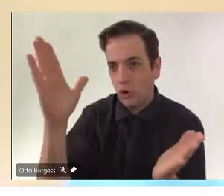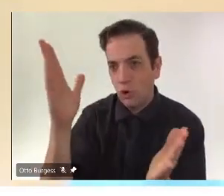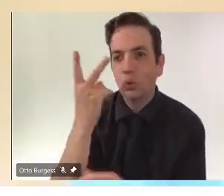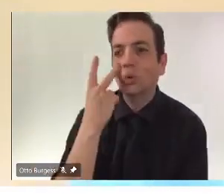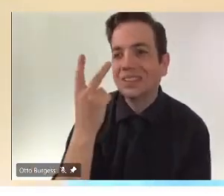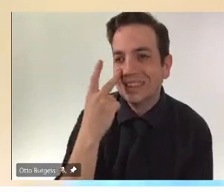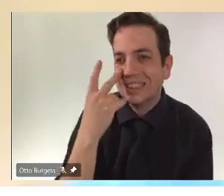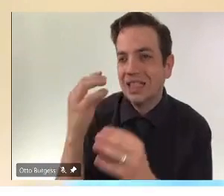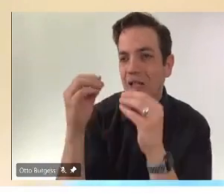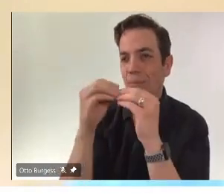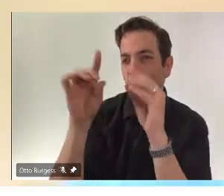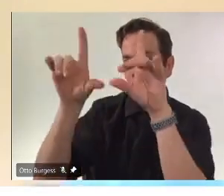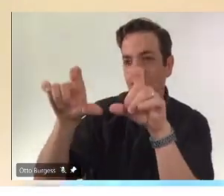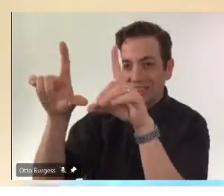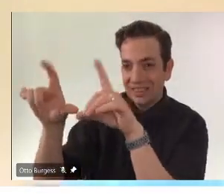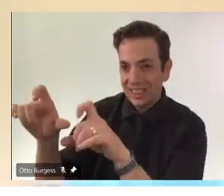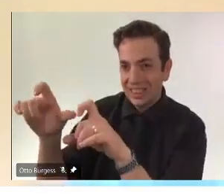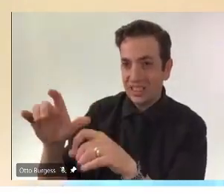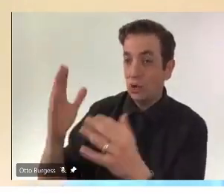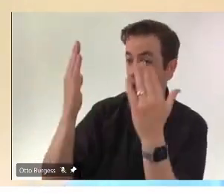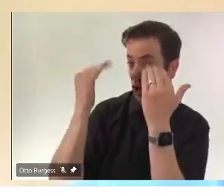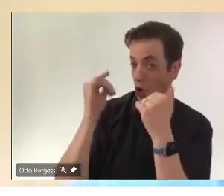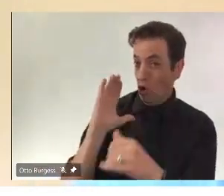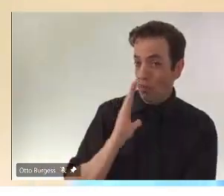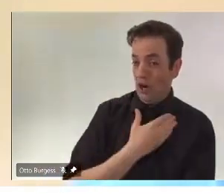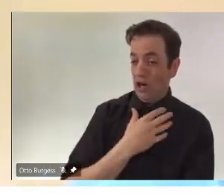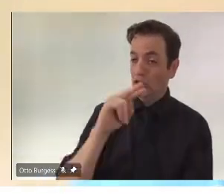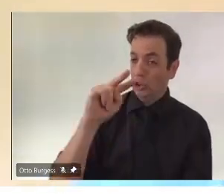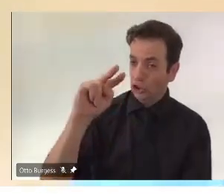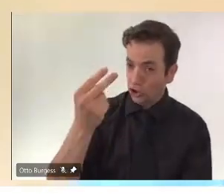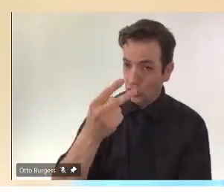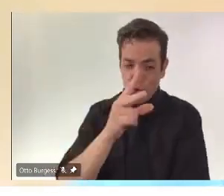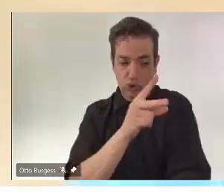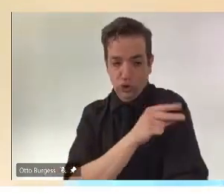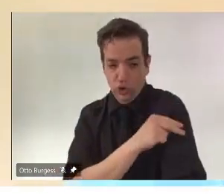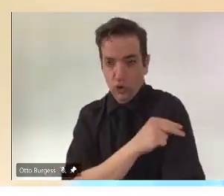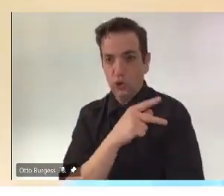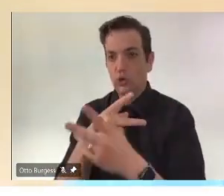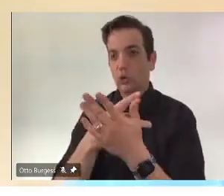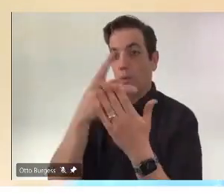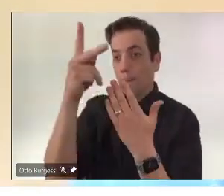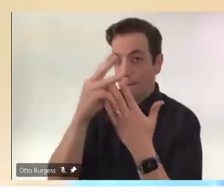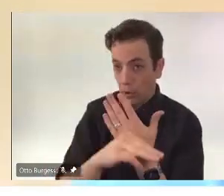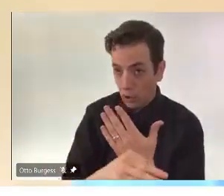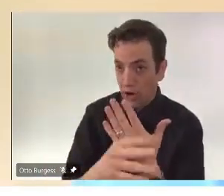-dose program will focus and finish and we'll have